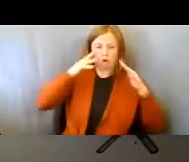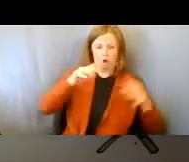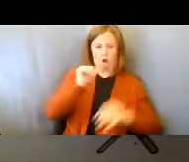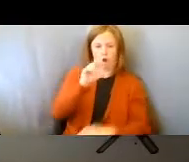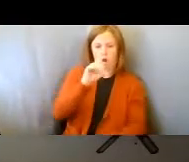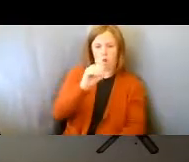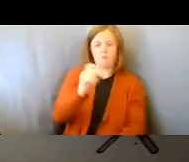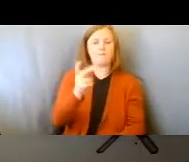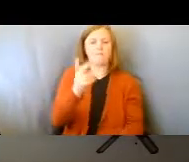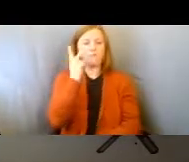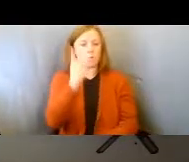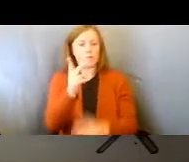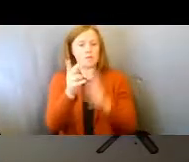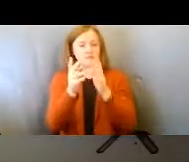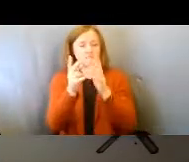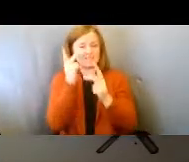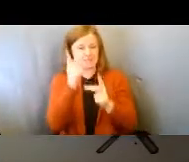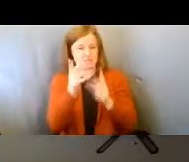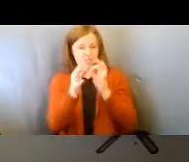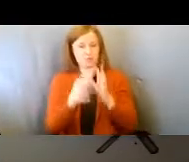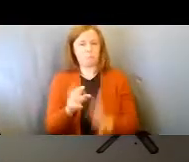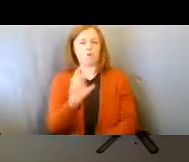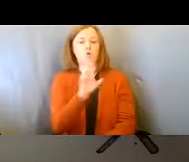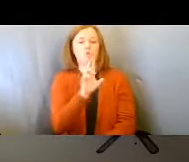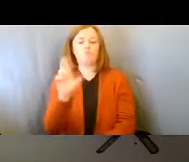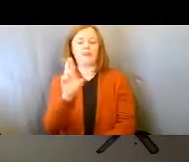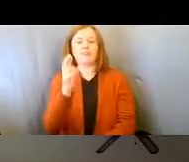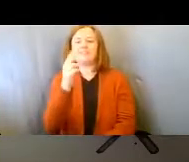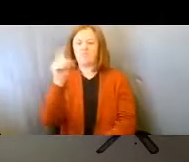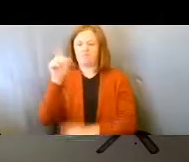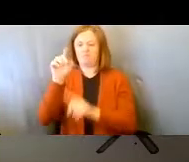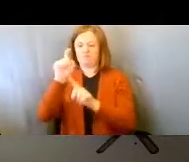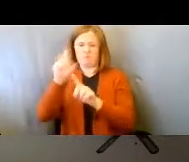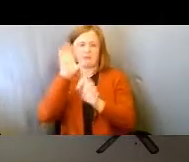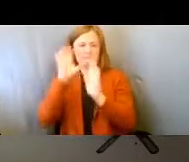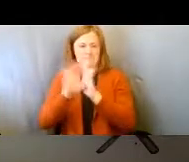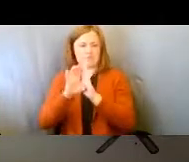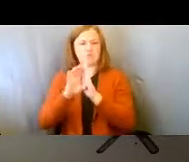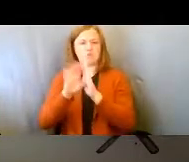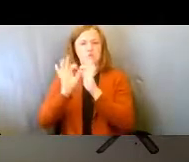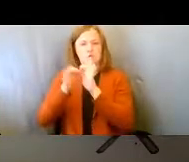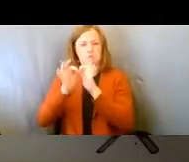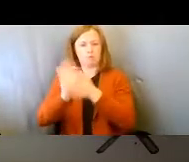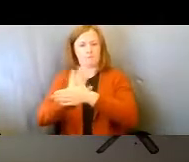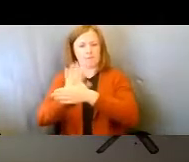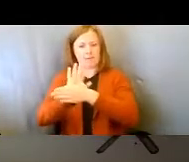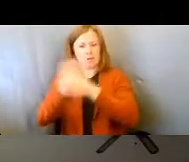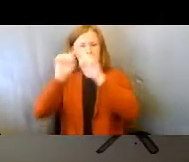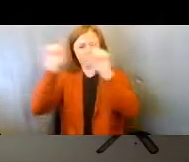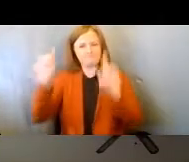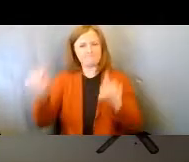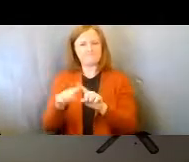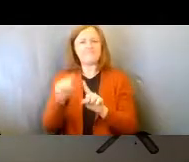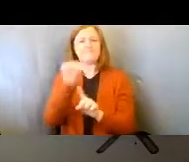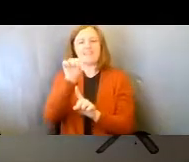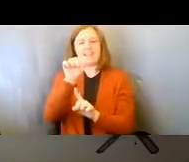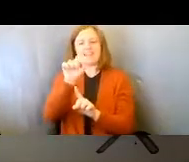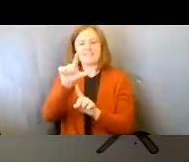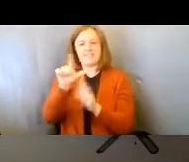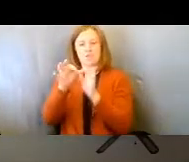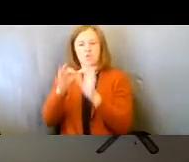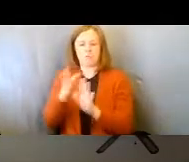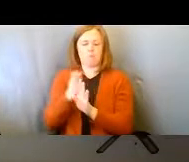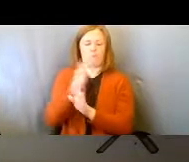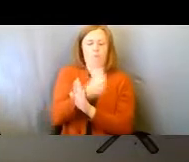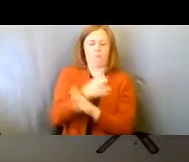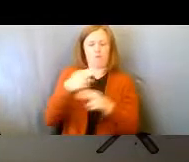the ASL interpreting, right-click on the ASL interpreter's video, and they have ASL interpreter before their